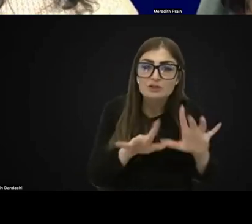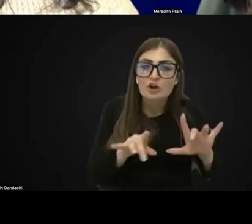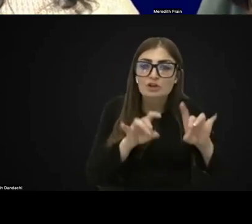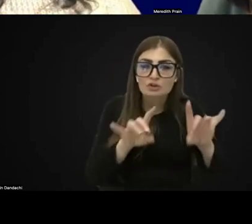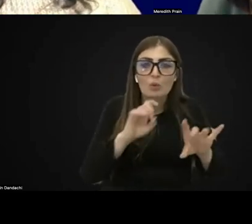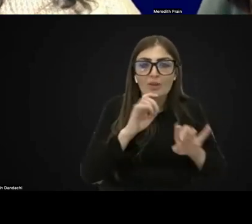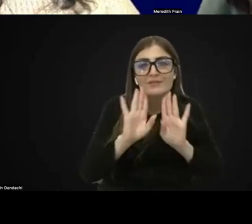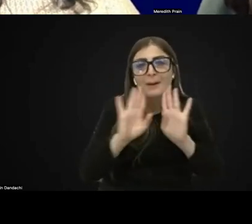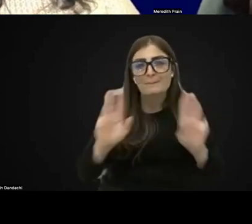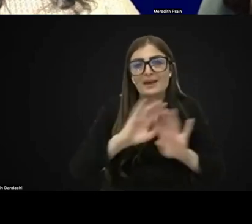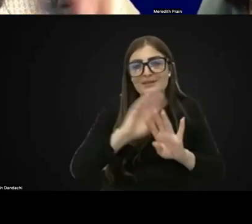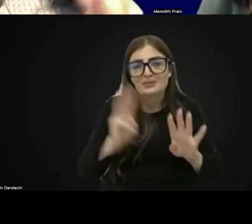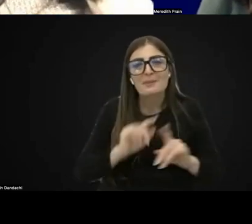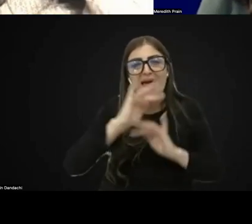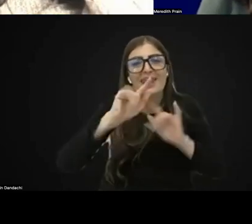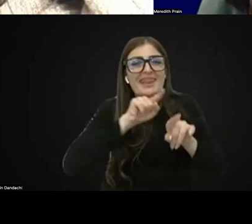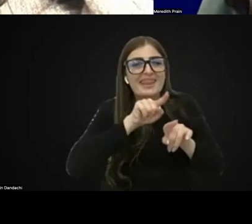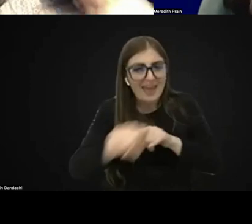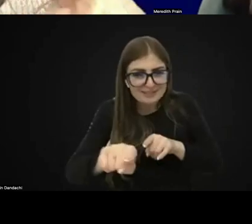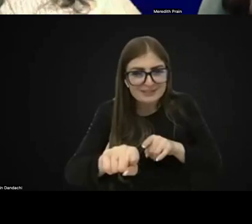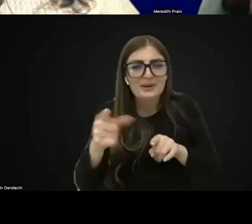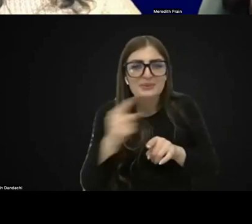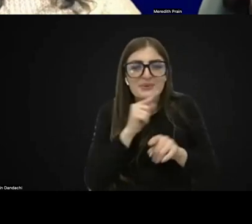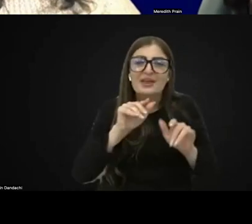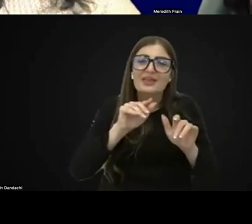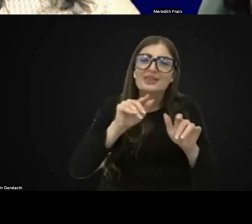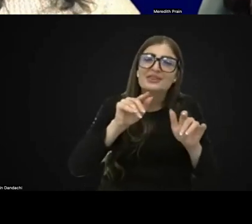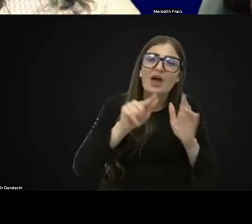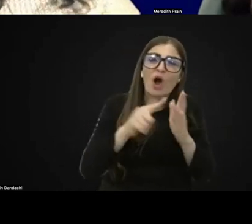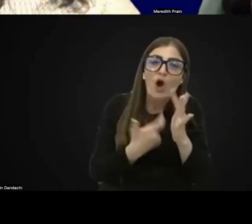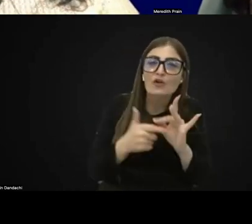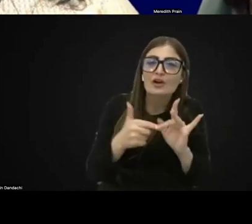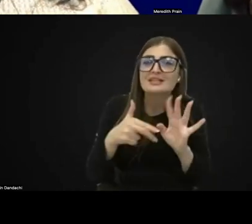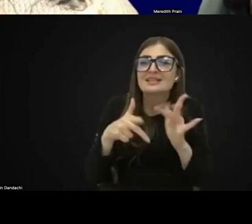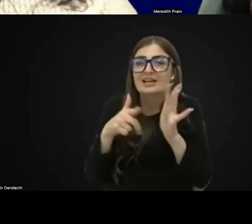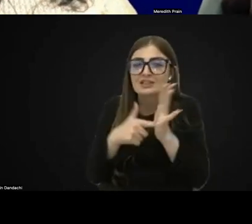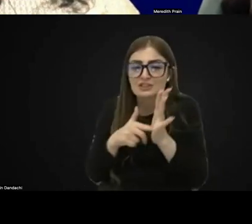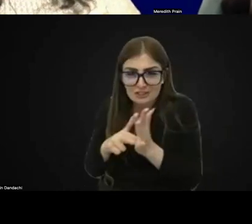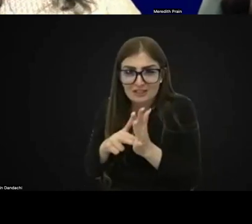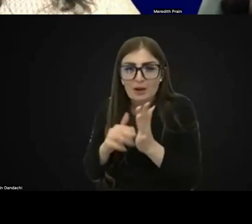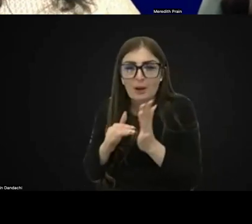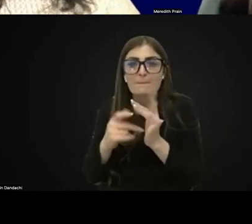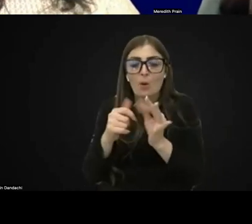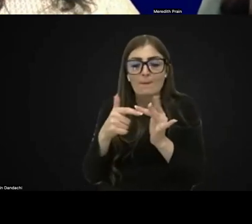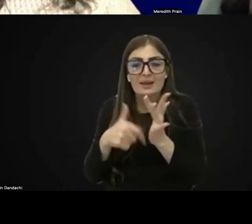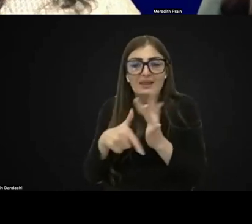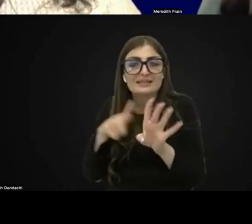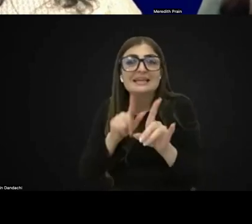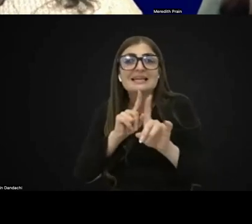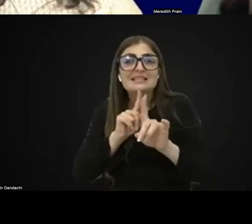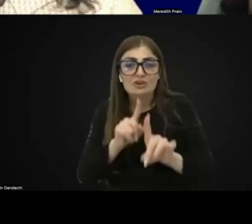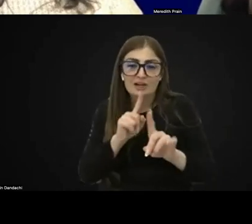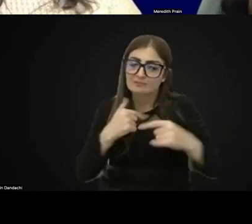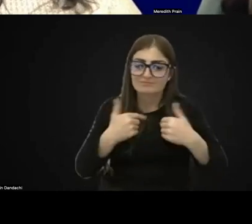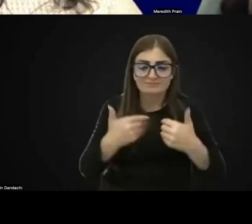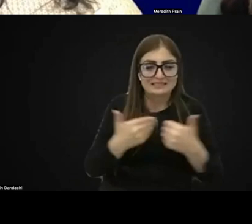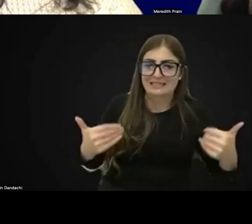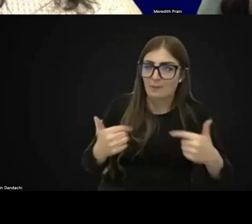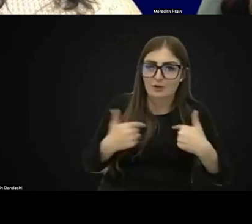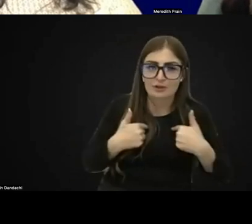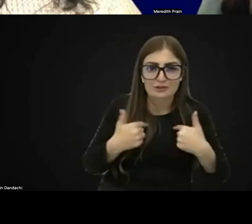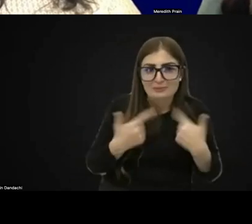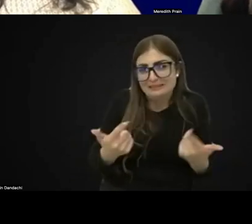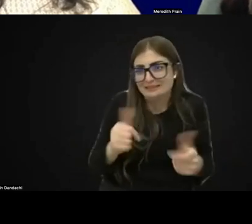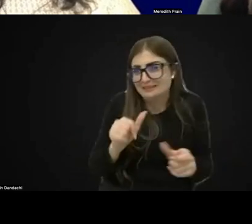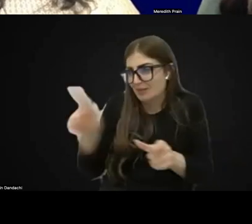amazing webinar next week with an orientation and mobility instructor. This is way outside of my scope. There are some beautiful O